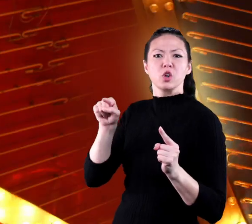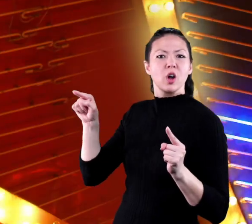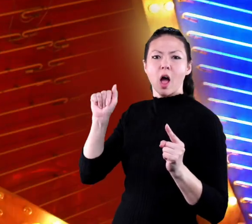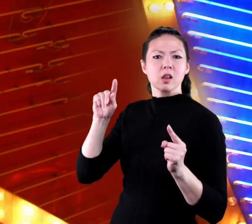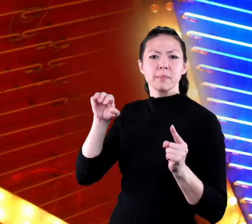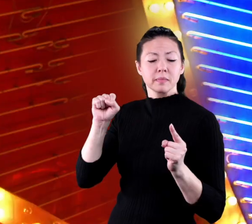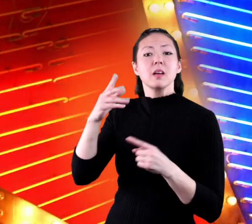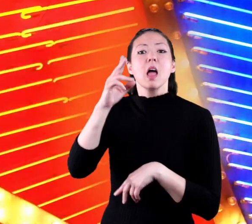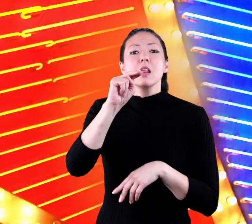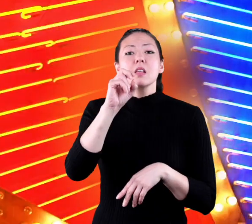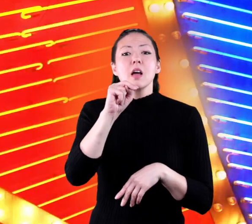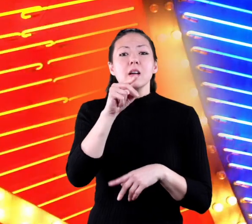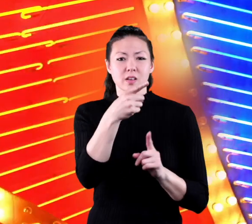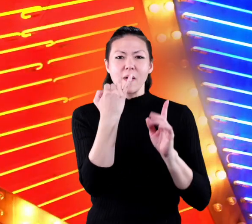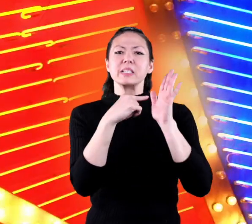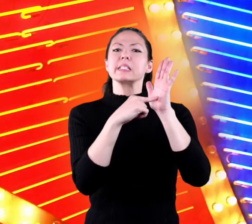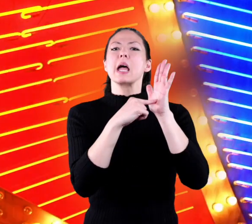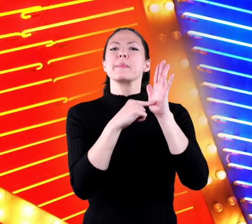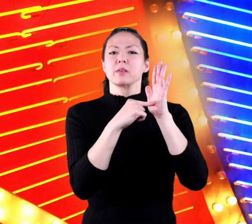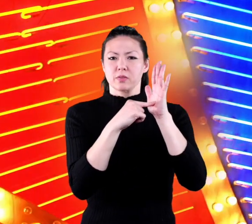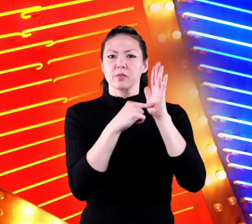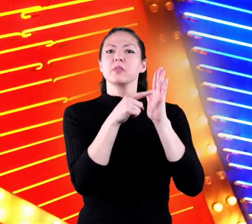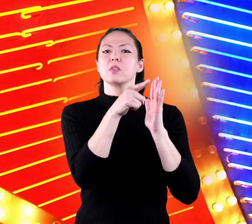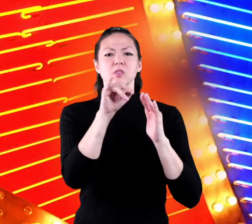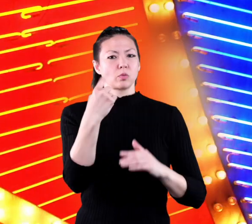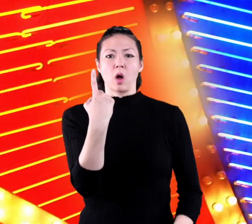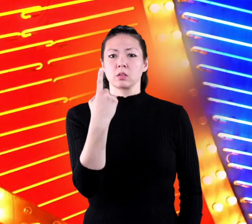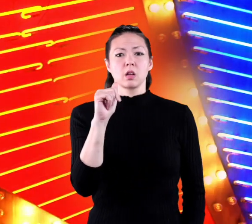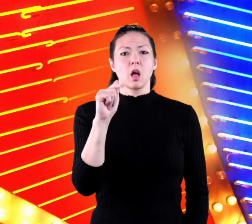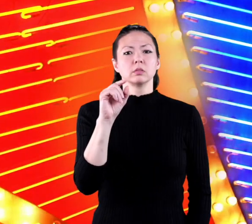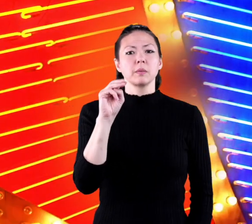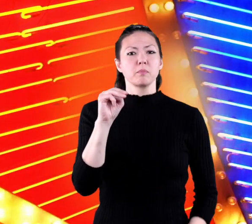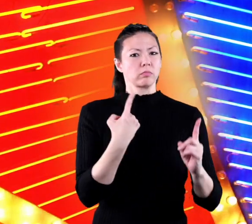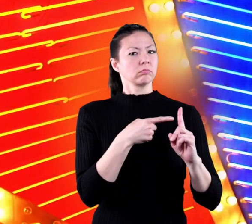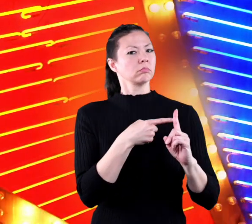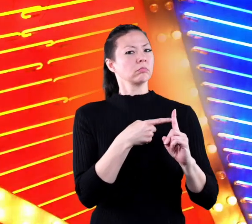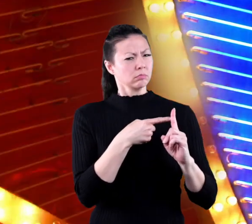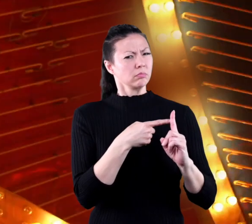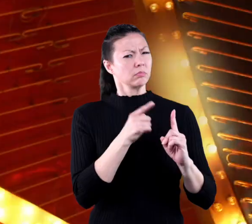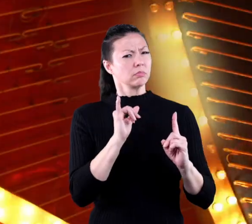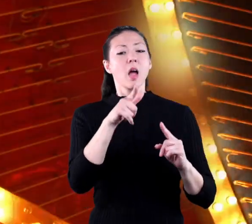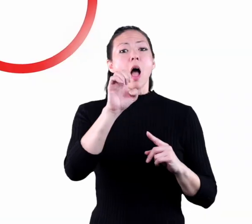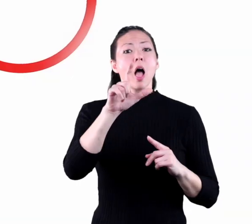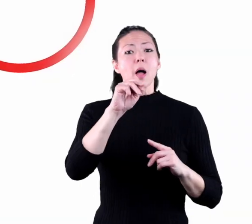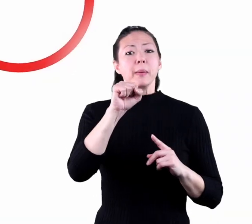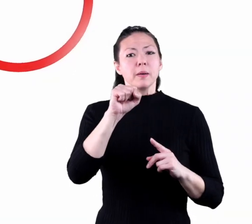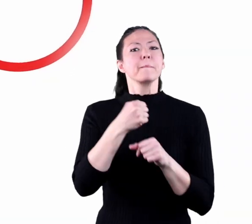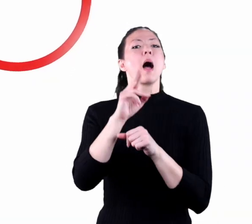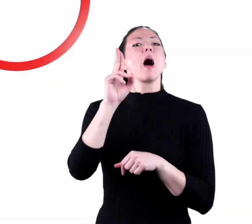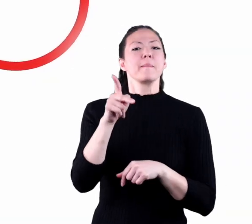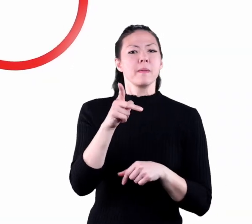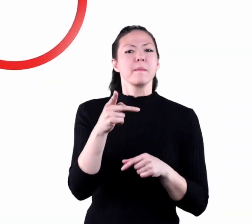atoms. The element of neon is one such example. It has just one atom. But other